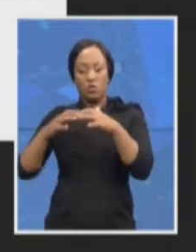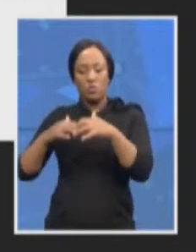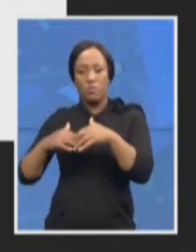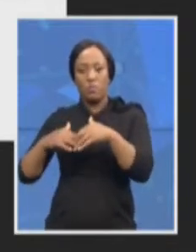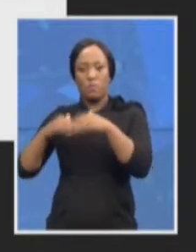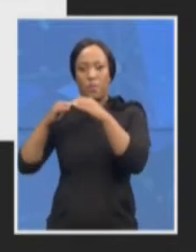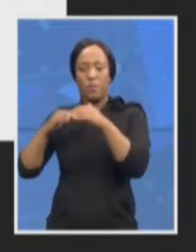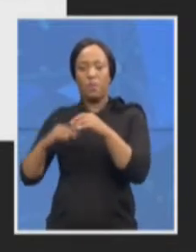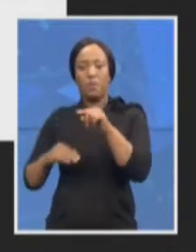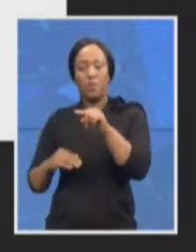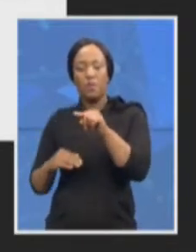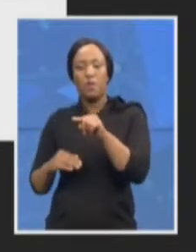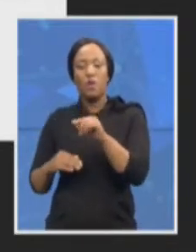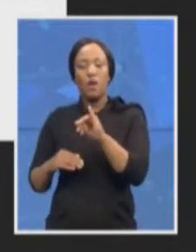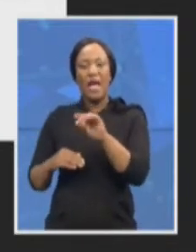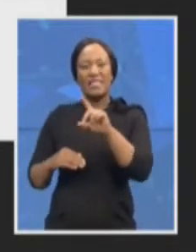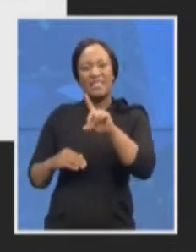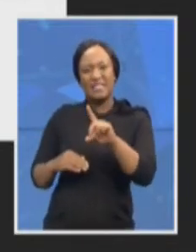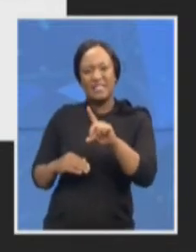but it is